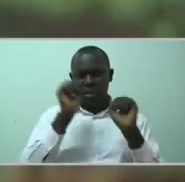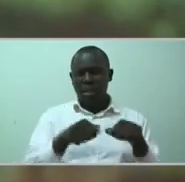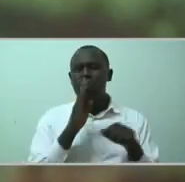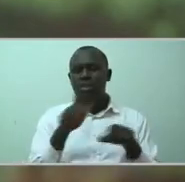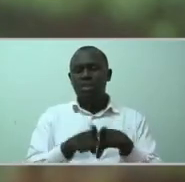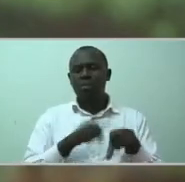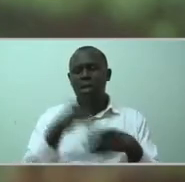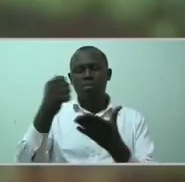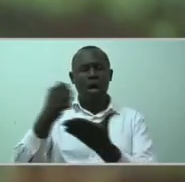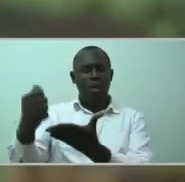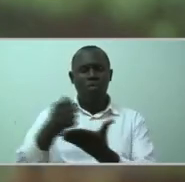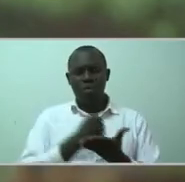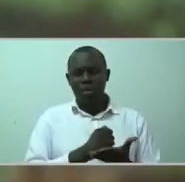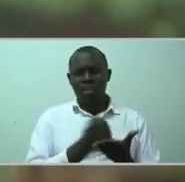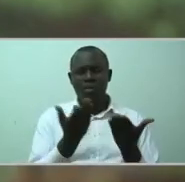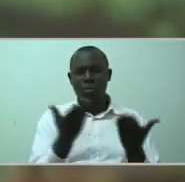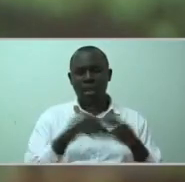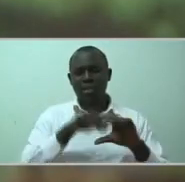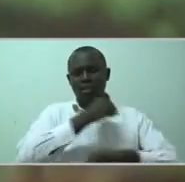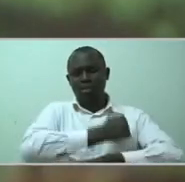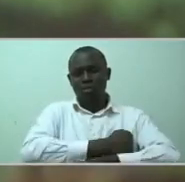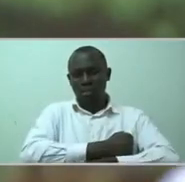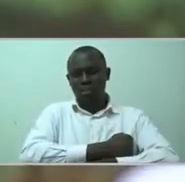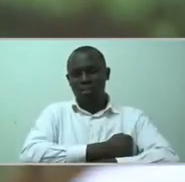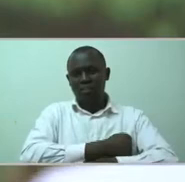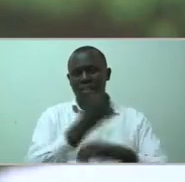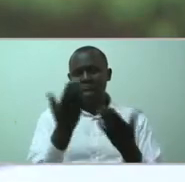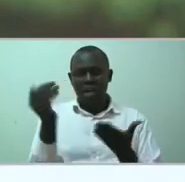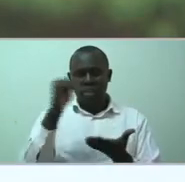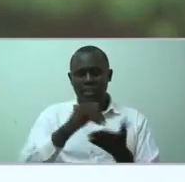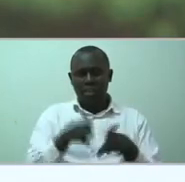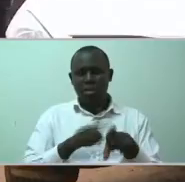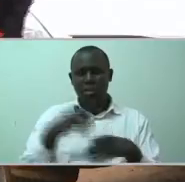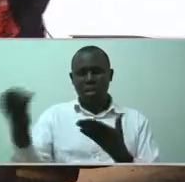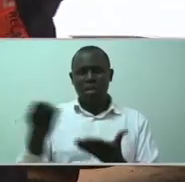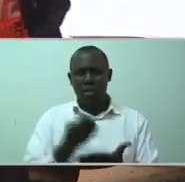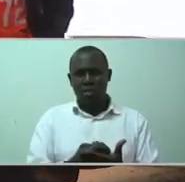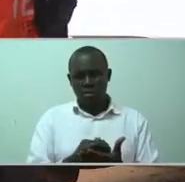accommodated at school and in employment.